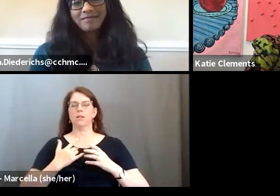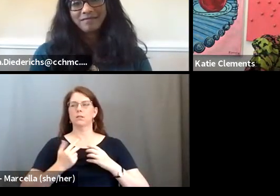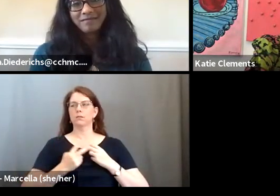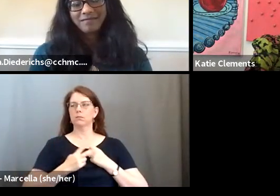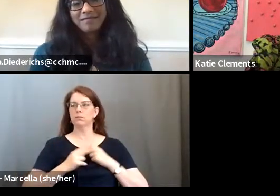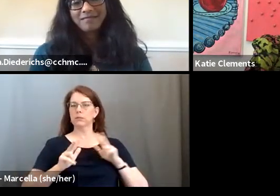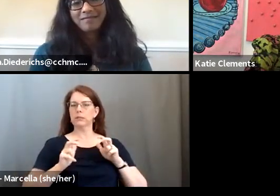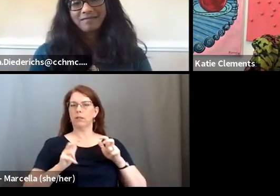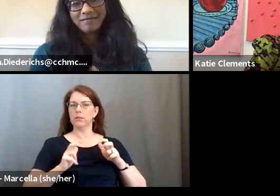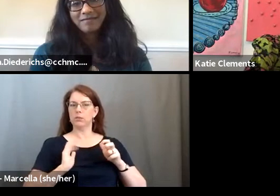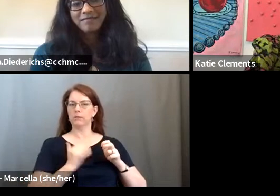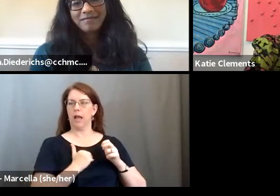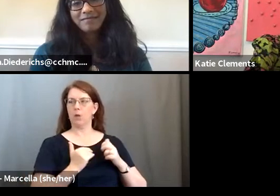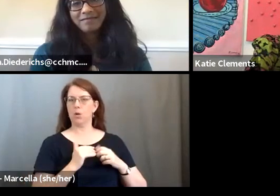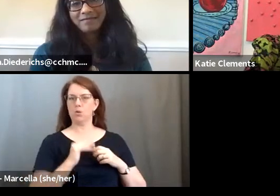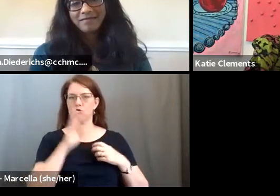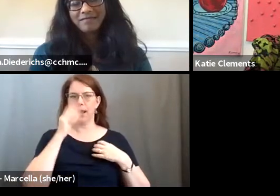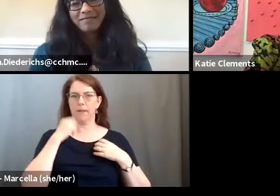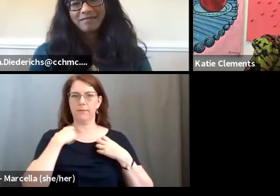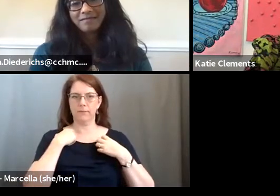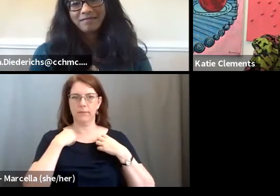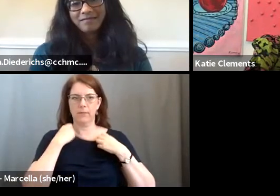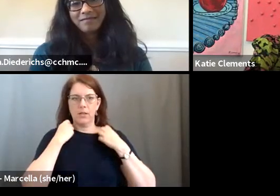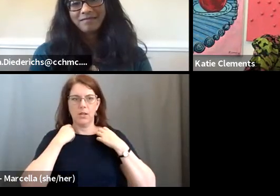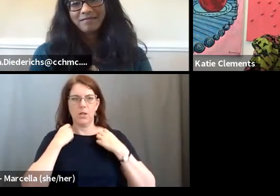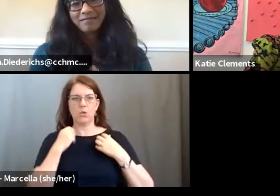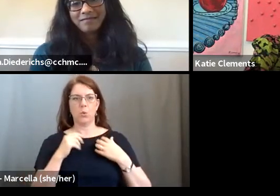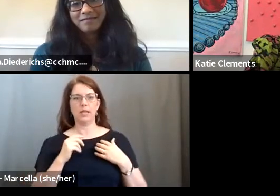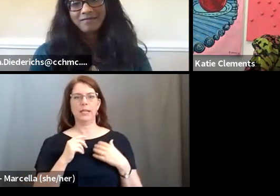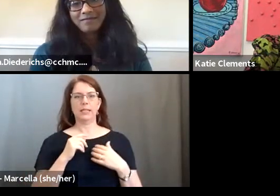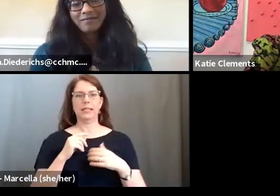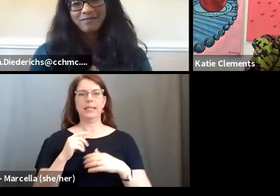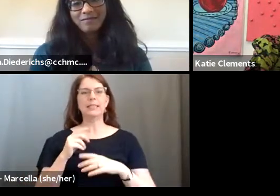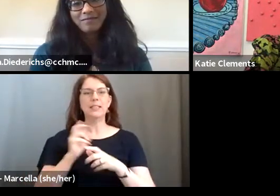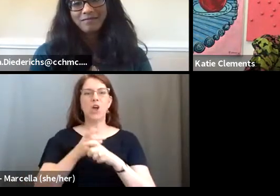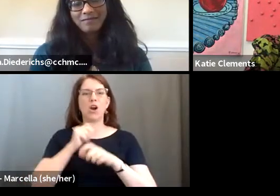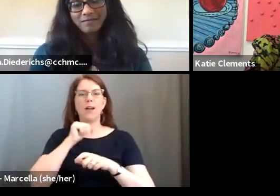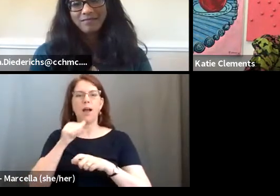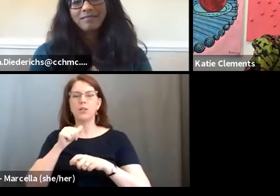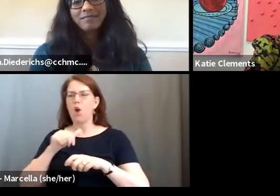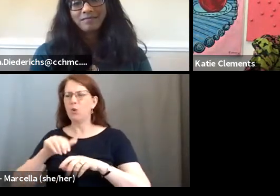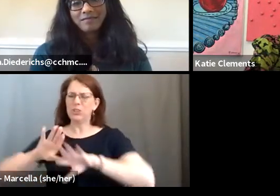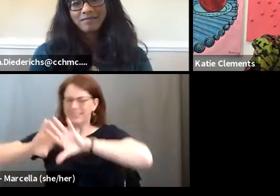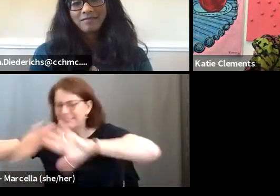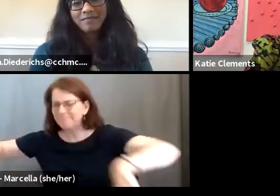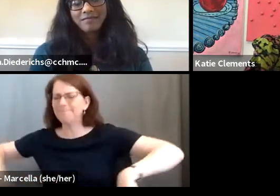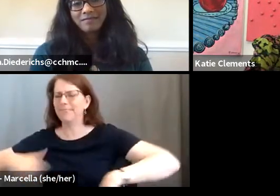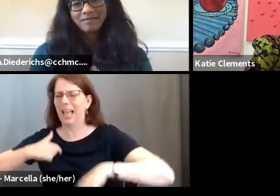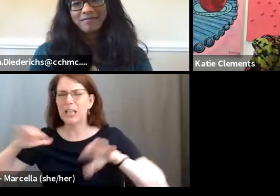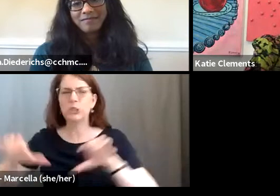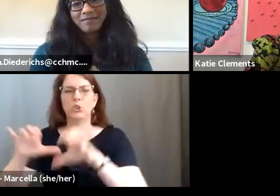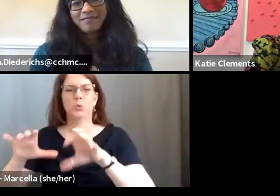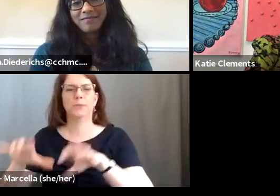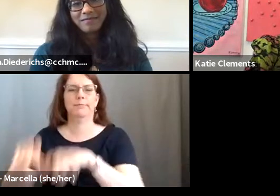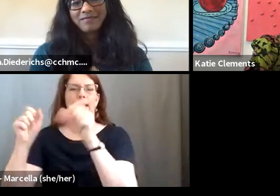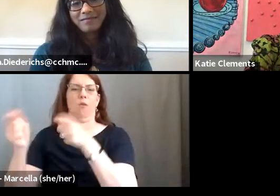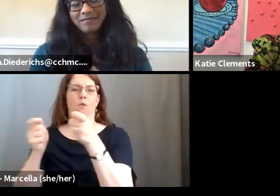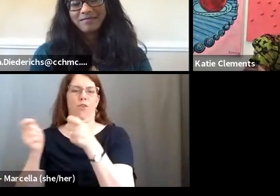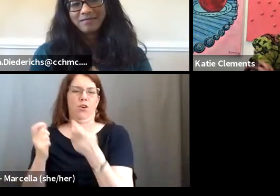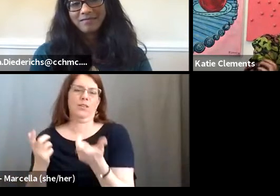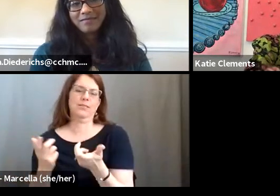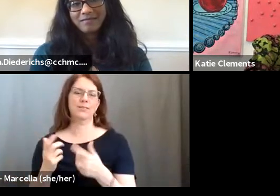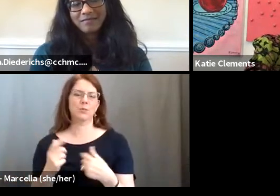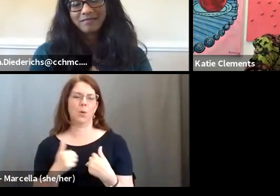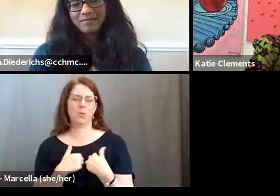works, so it's hard to not do something like, all right, forget about it, just move out the way, I'll do it, I'll do it. So, um, so really over the past,